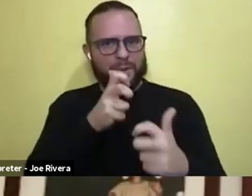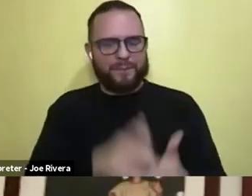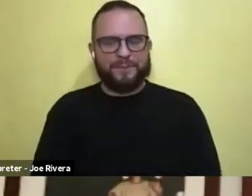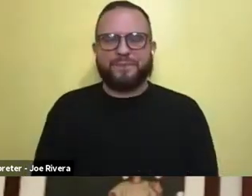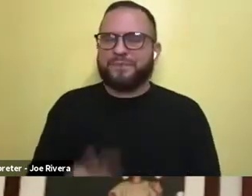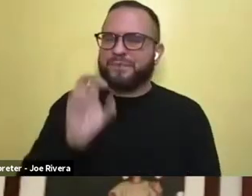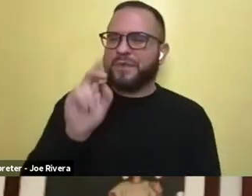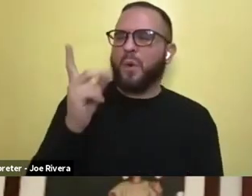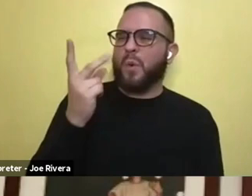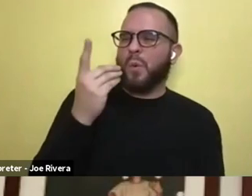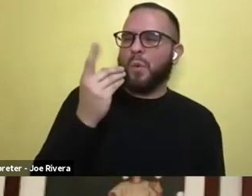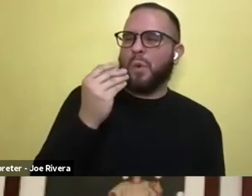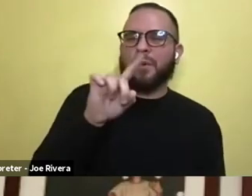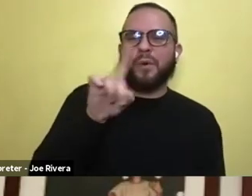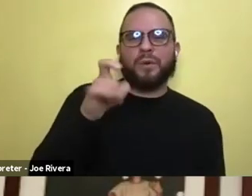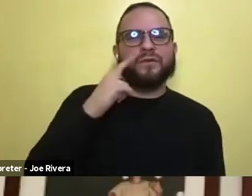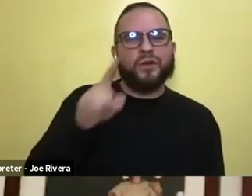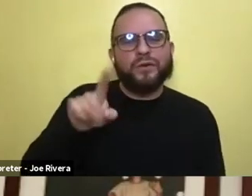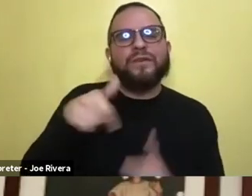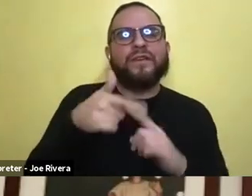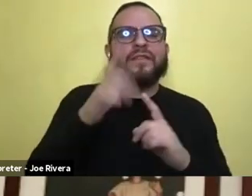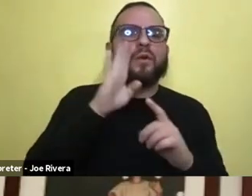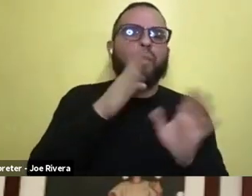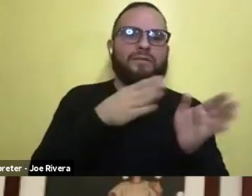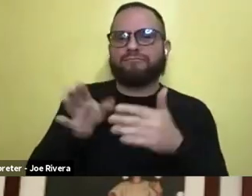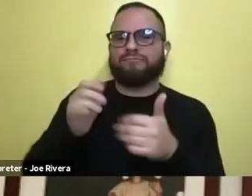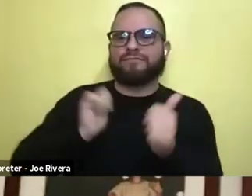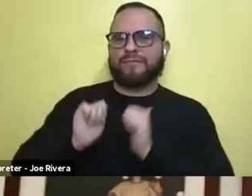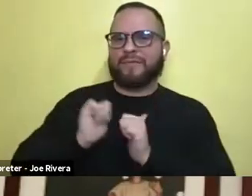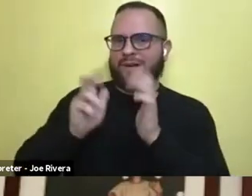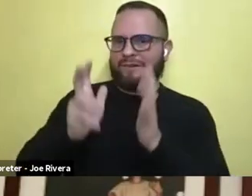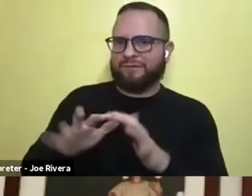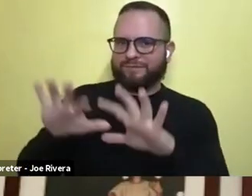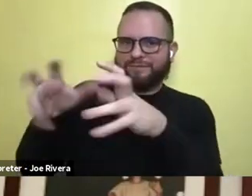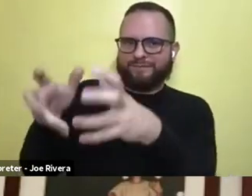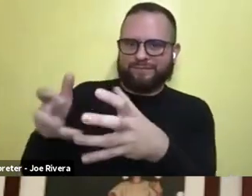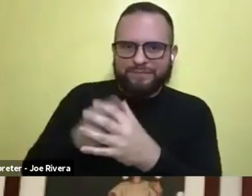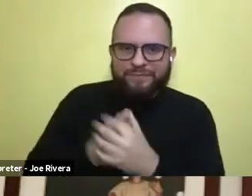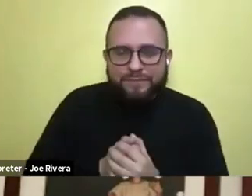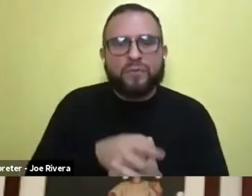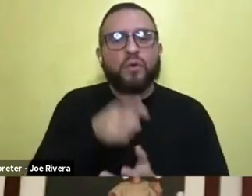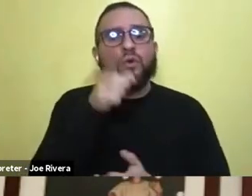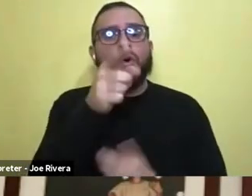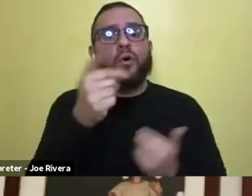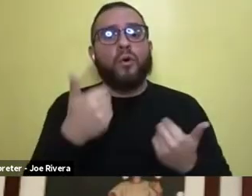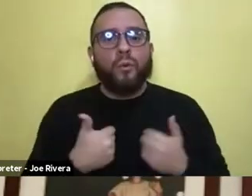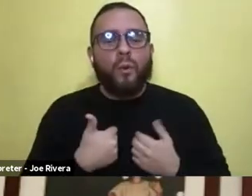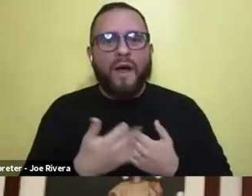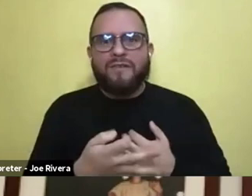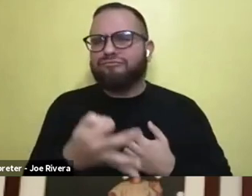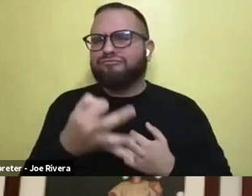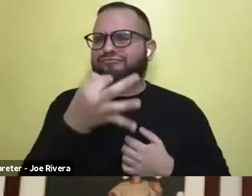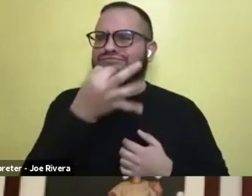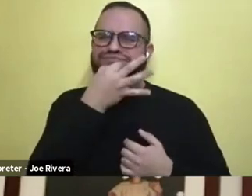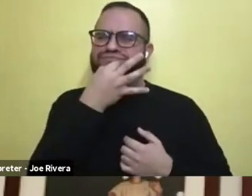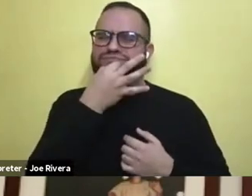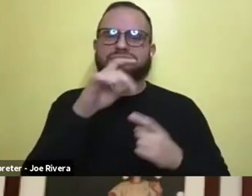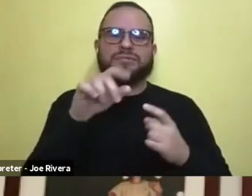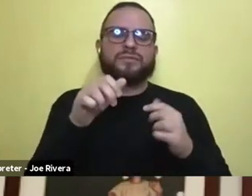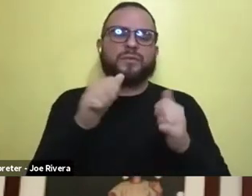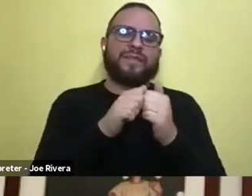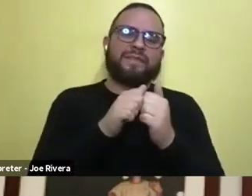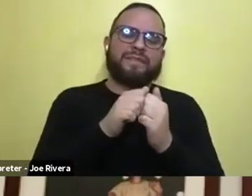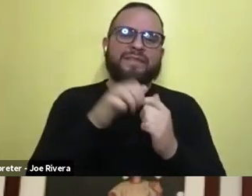the, the cast. So you have an expertise at special effects